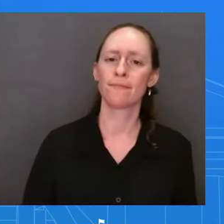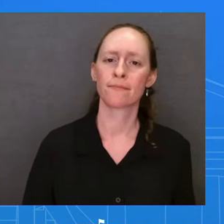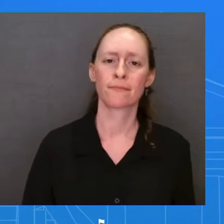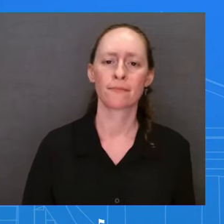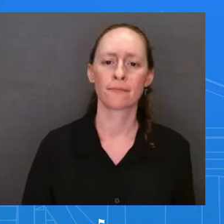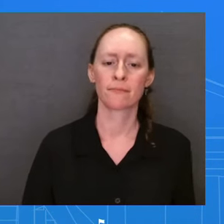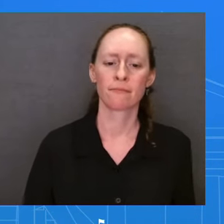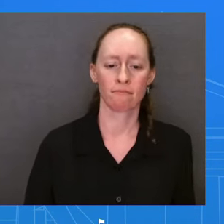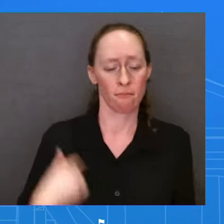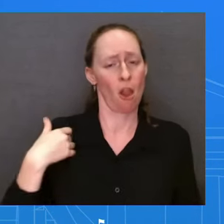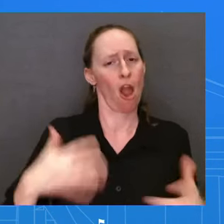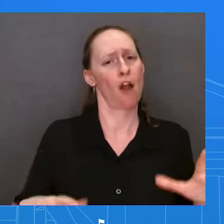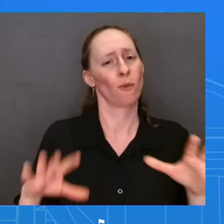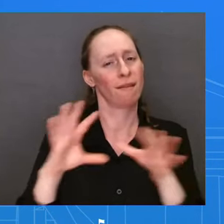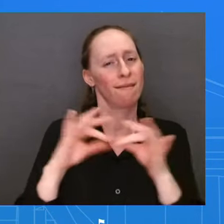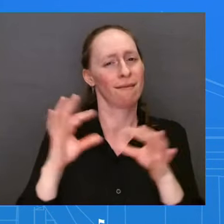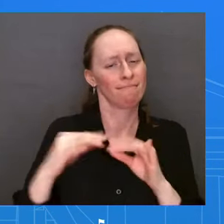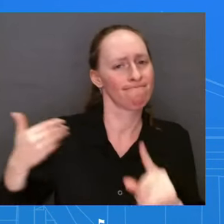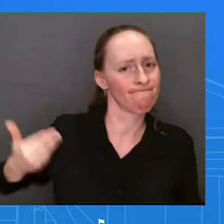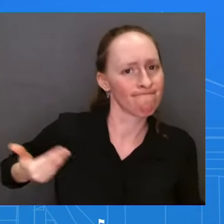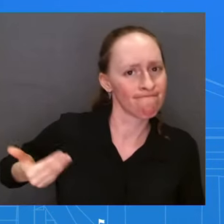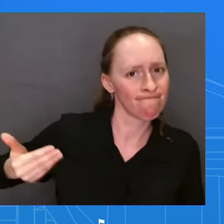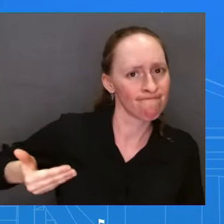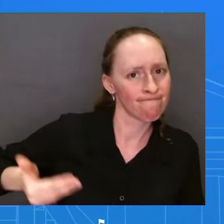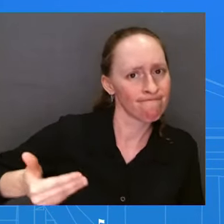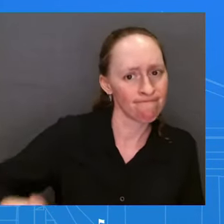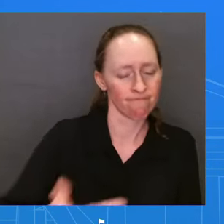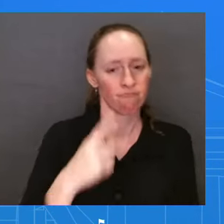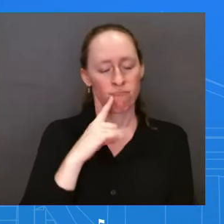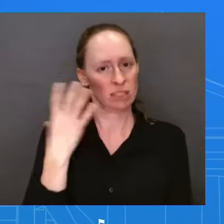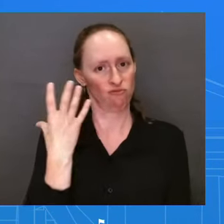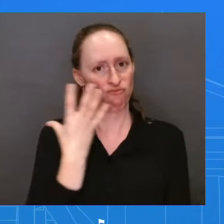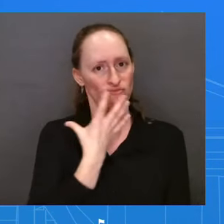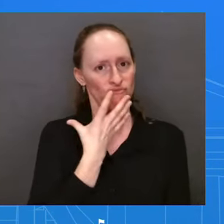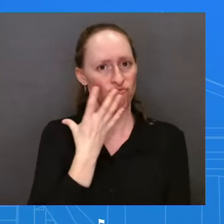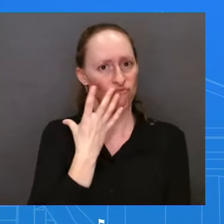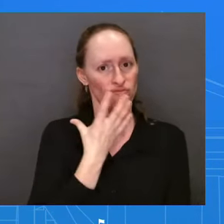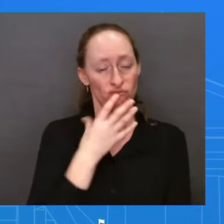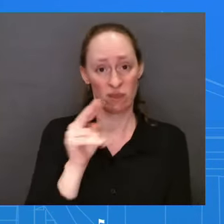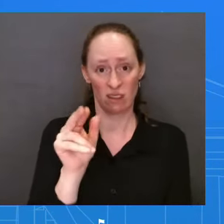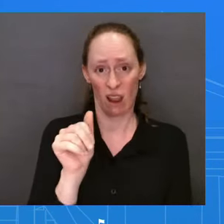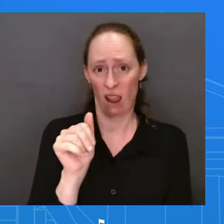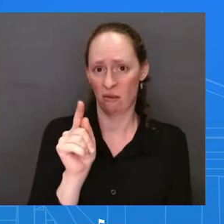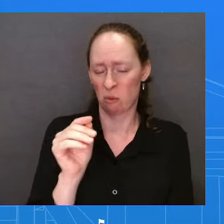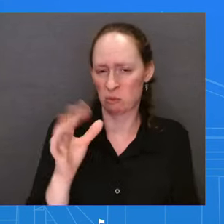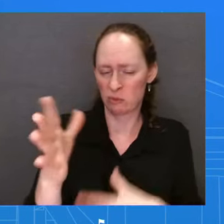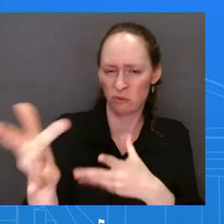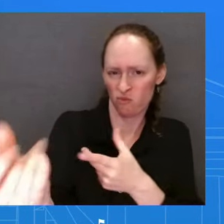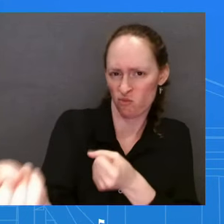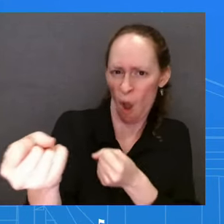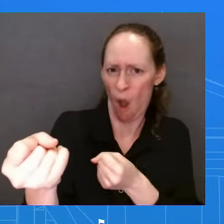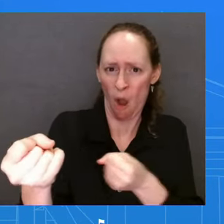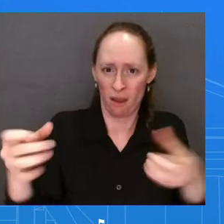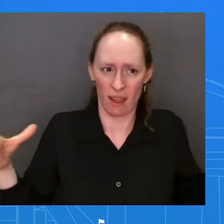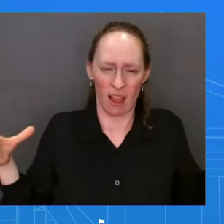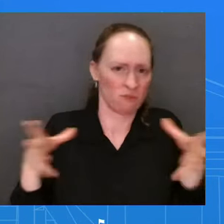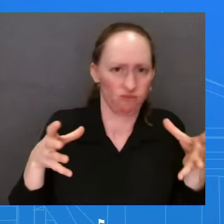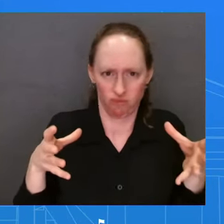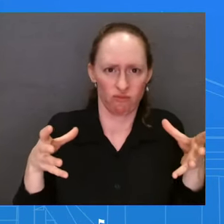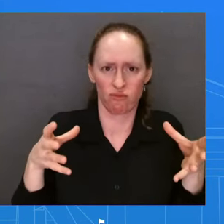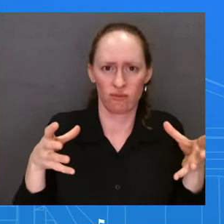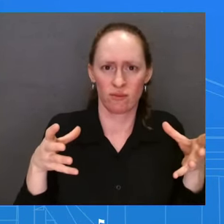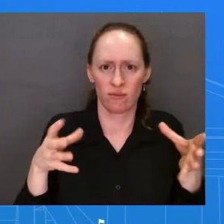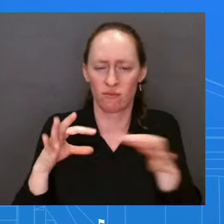NATO is stronger, it's larger, it's more purposeful than ever before. Of course, we're looking forward to welcoming